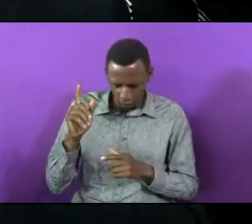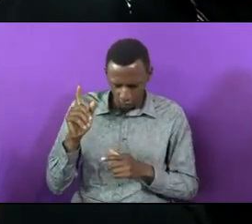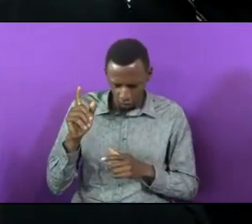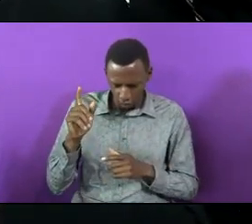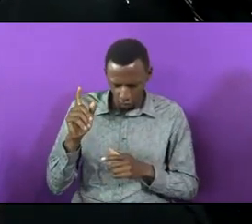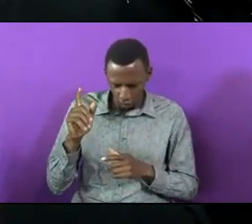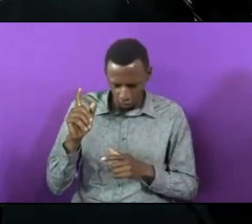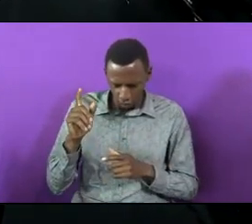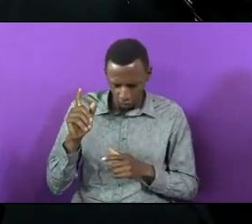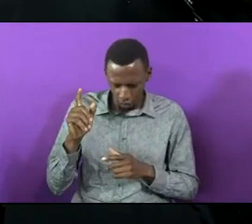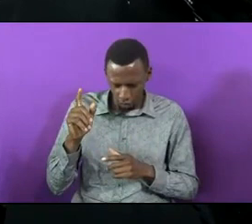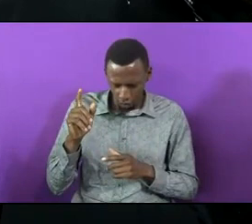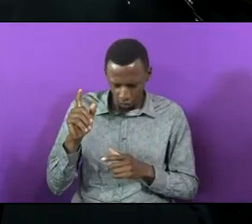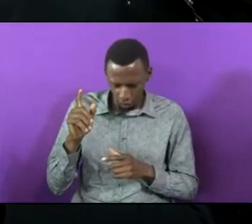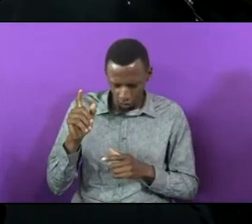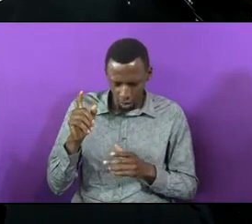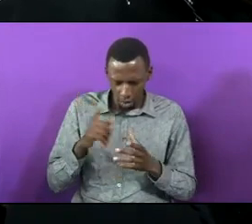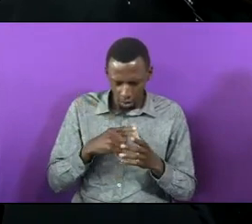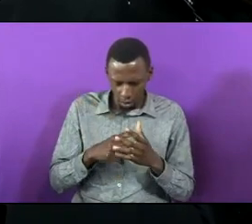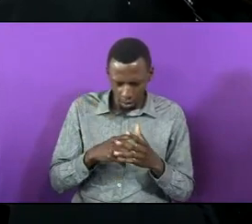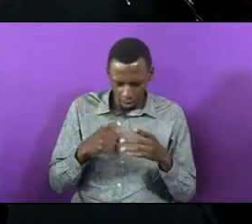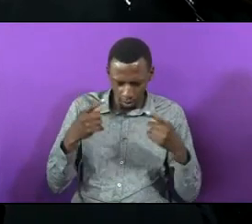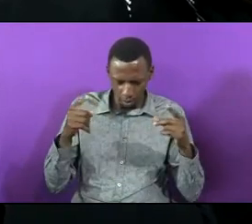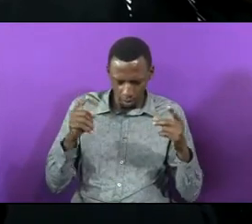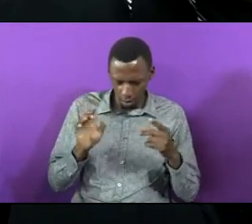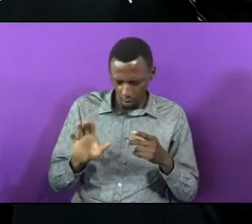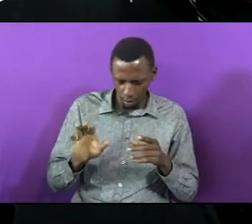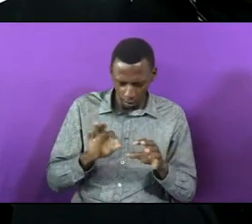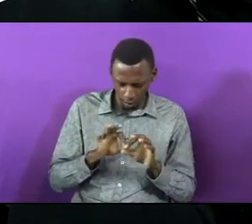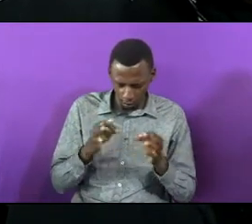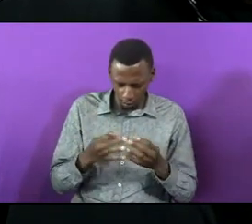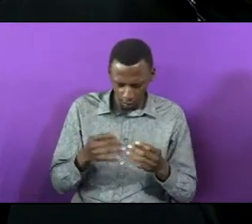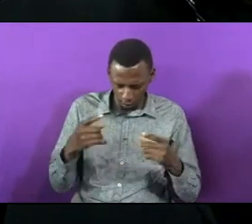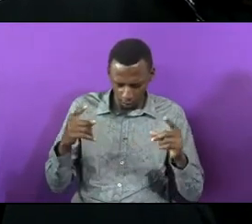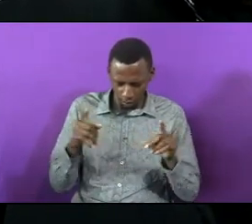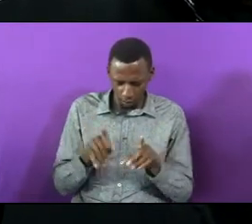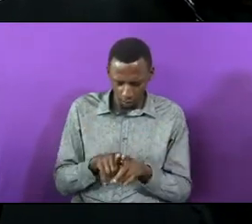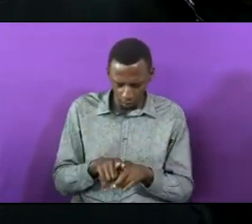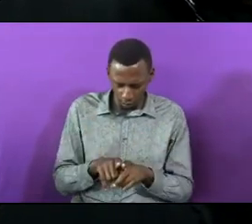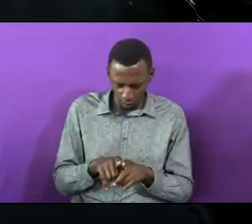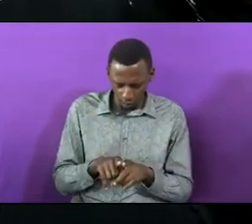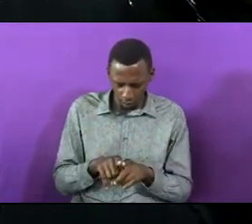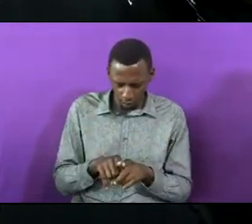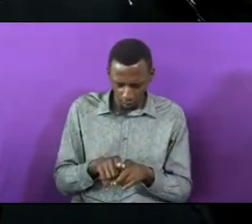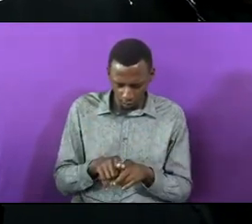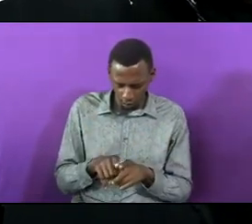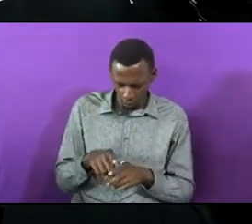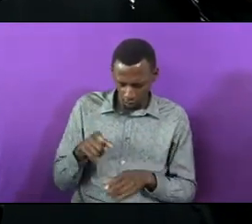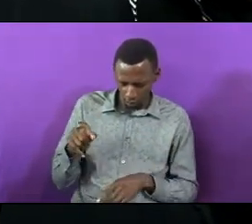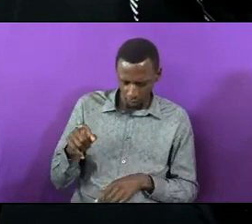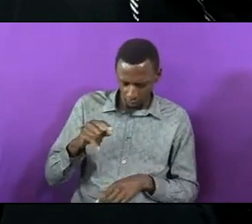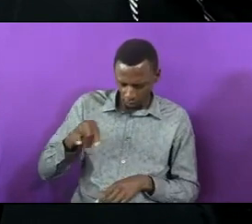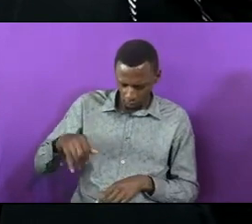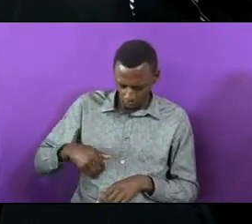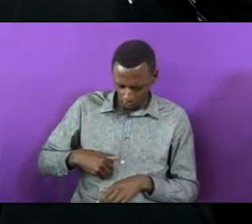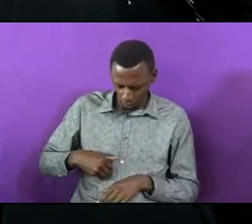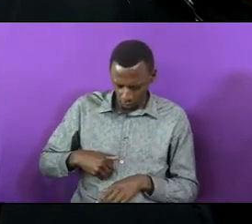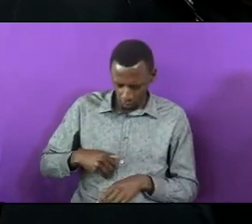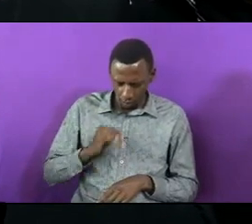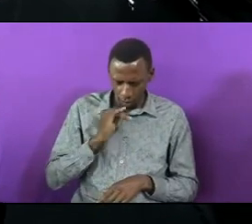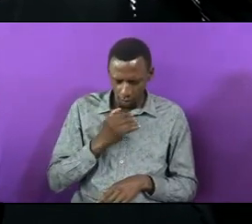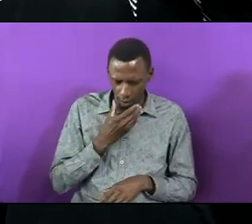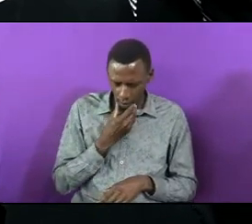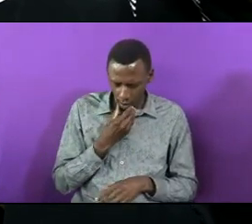Jehovah he prevailed and his family prevailed this is a man who will be in heaven with